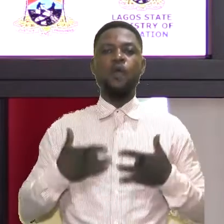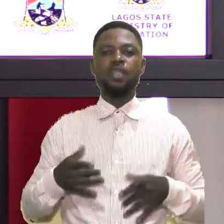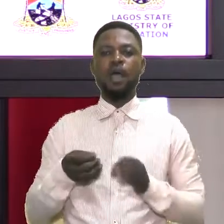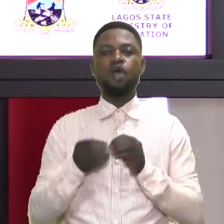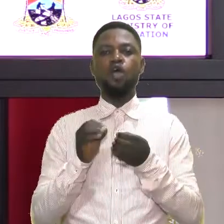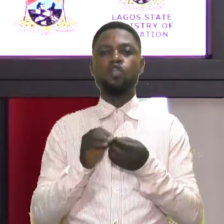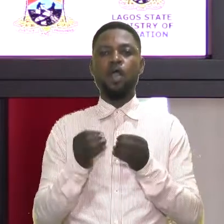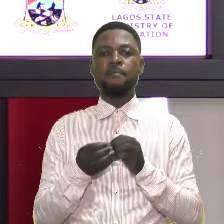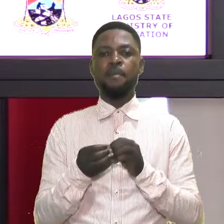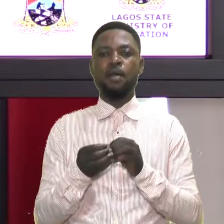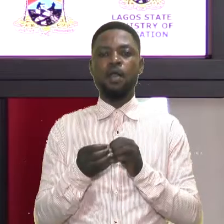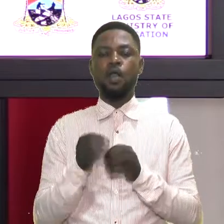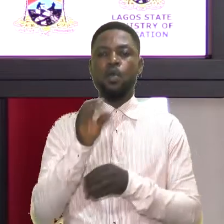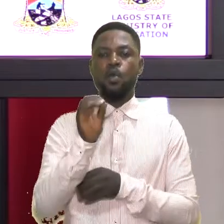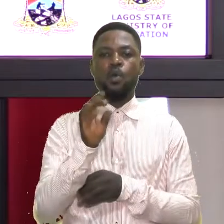this WhatsApp number